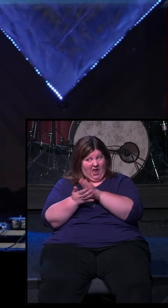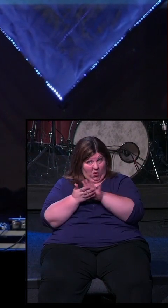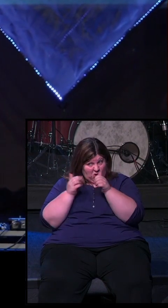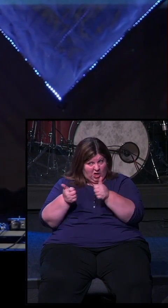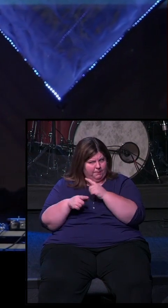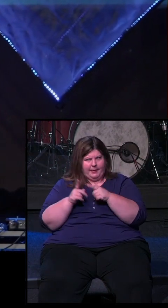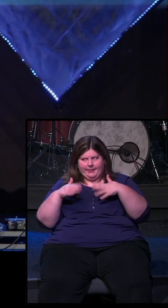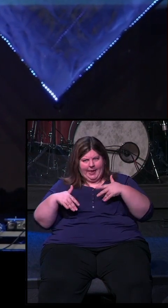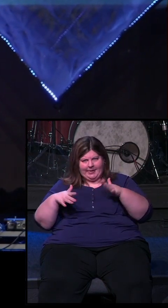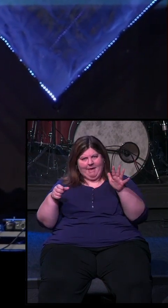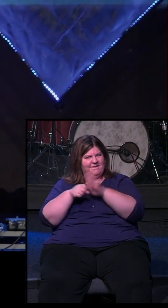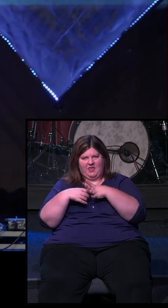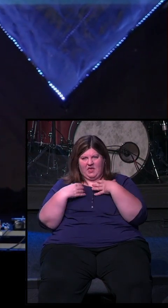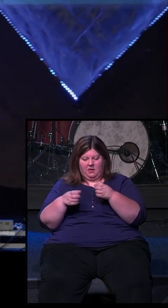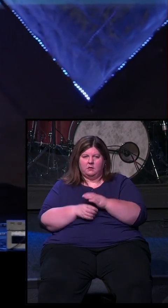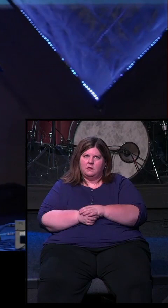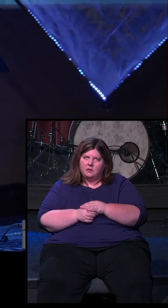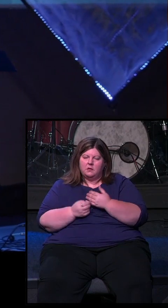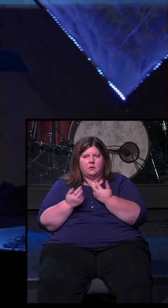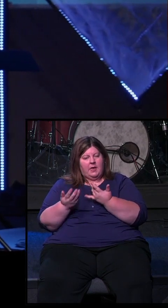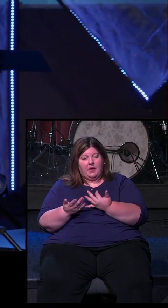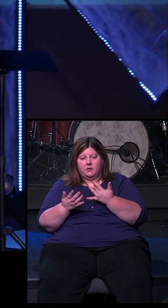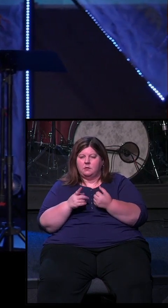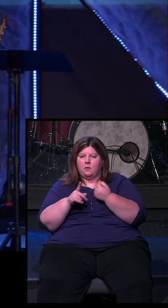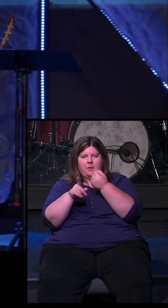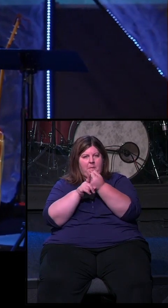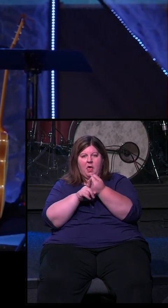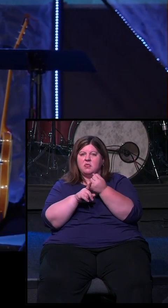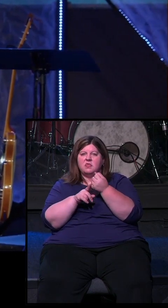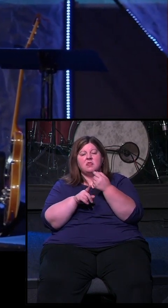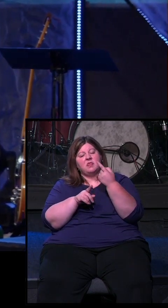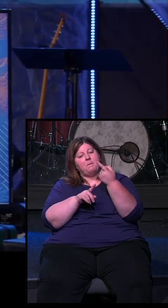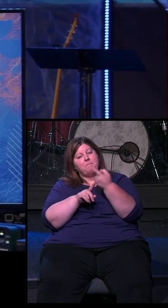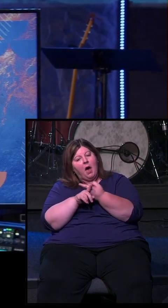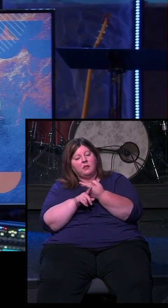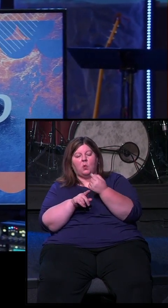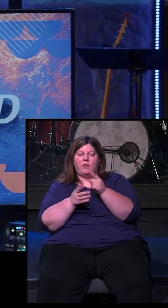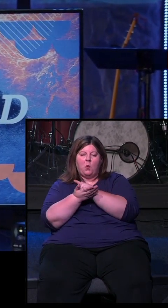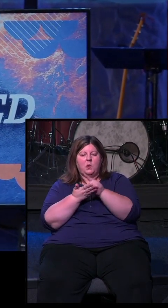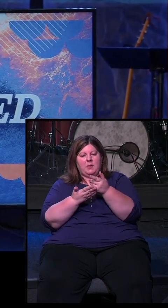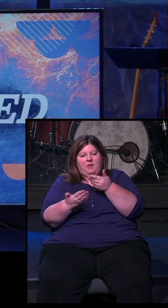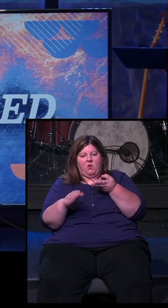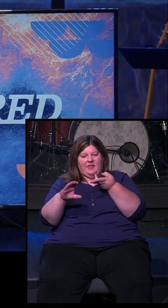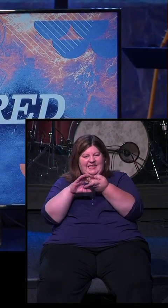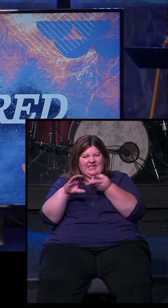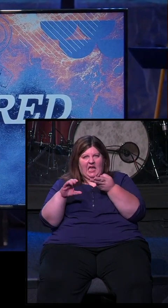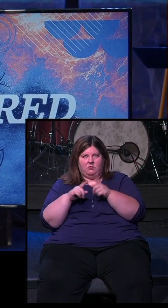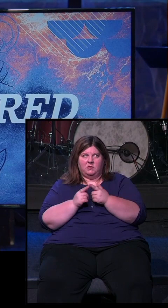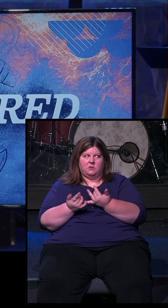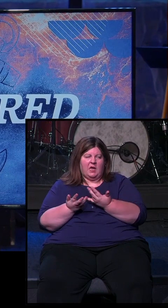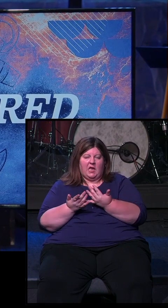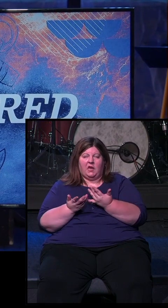And I will tell you, those moments where I'm waiting, when we get to the month of the scan, and we get to like the week before the scan, where you're just